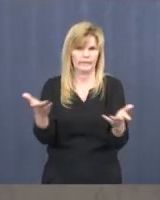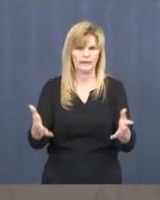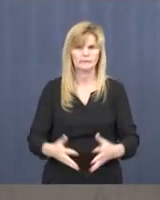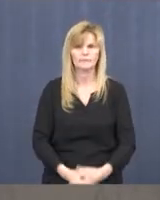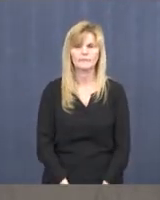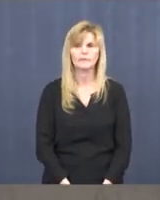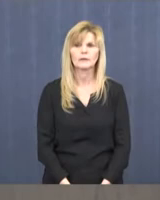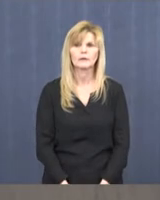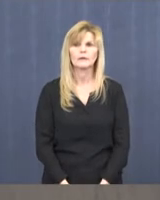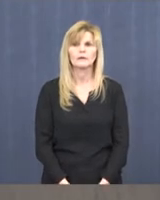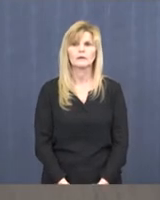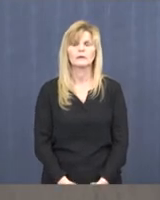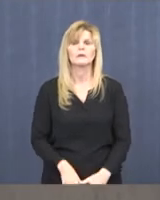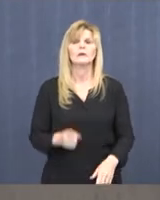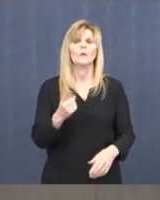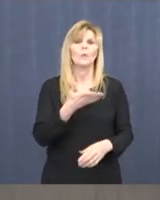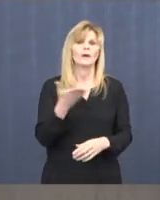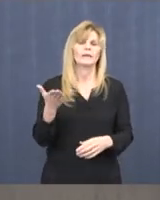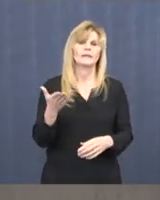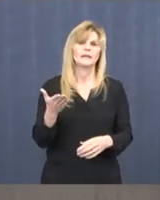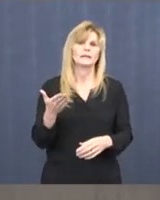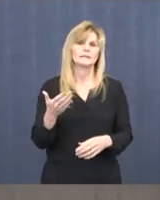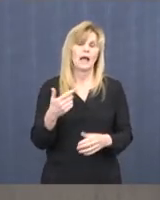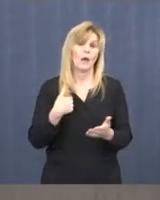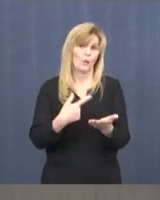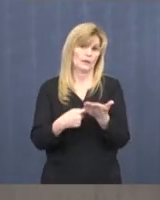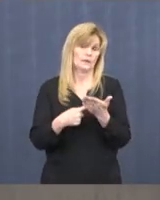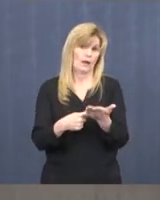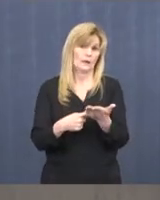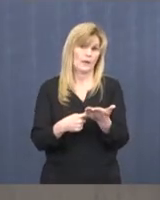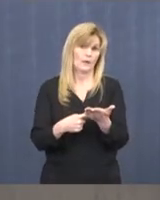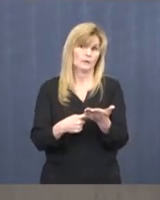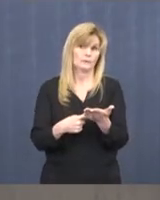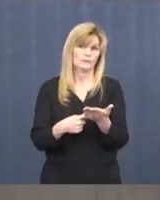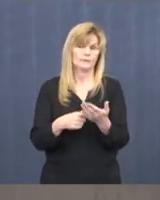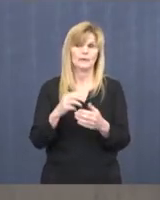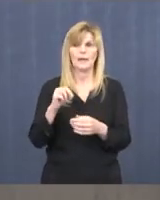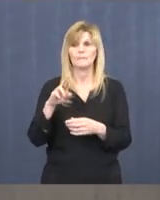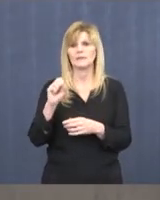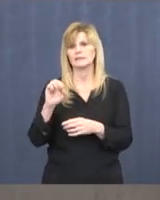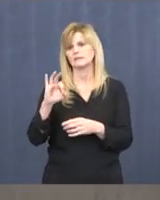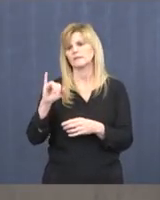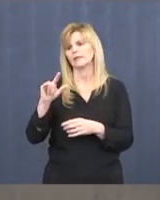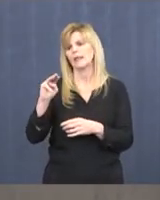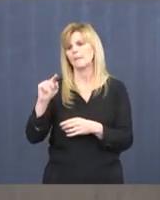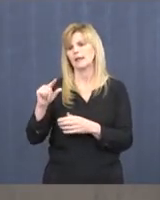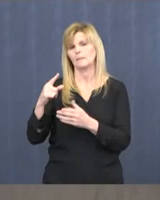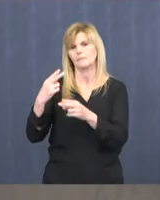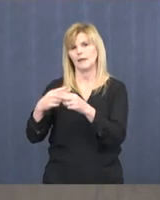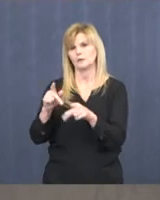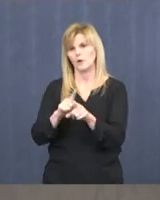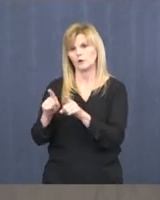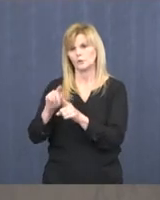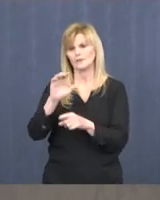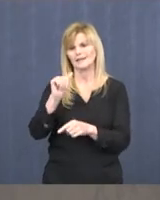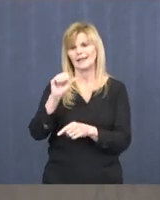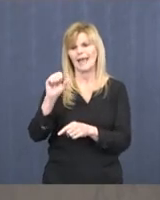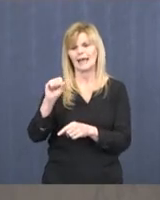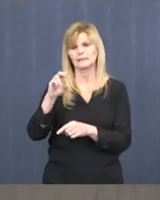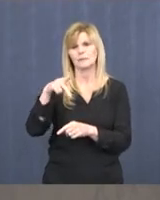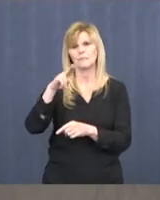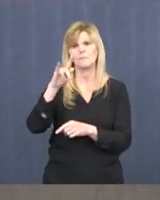One of the things that I want to talk about, and Mrs. Fleming talked about it from Cass Public Health,